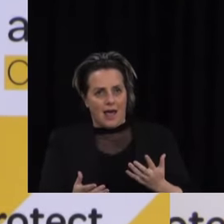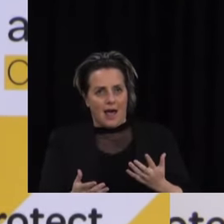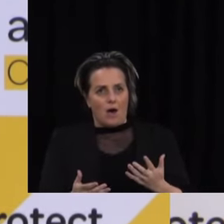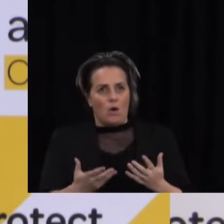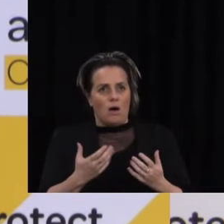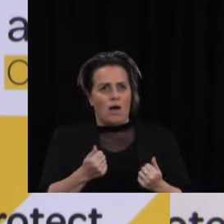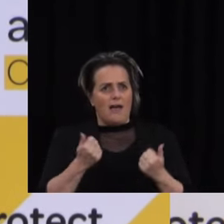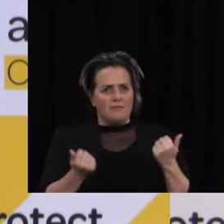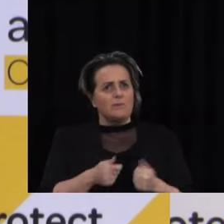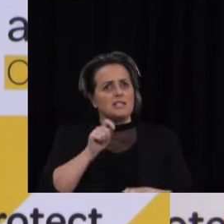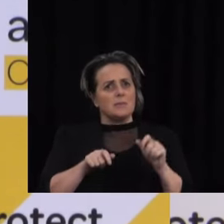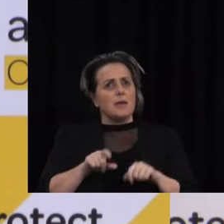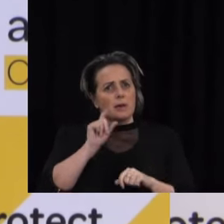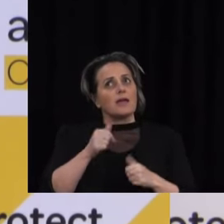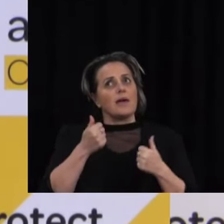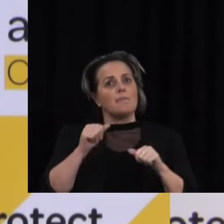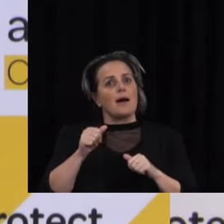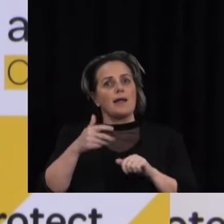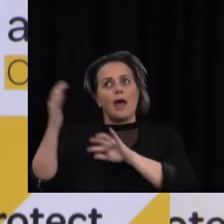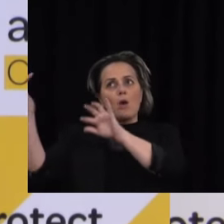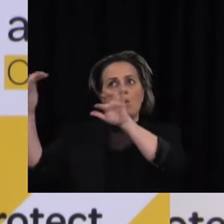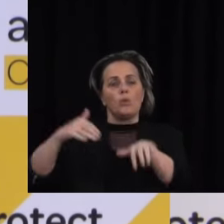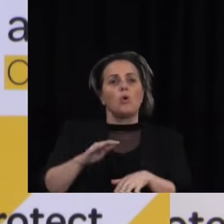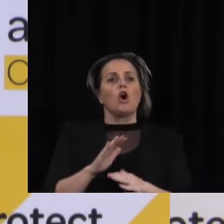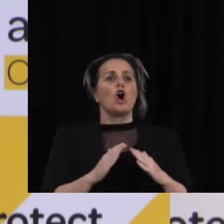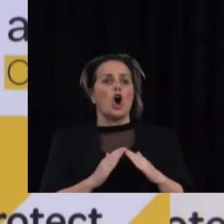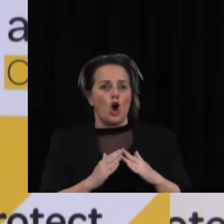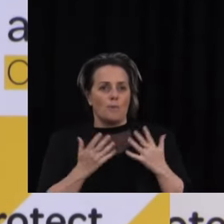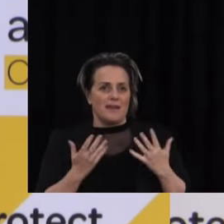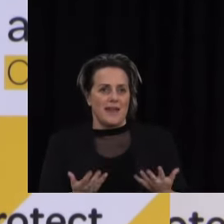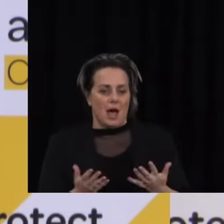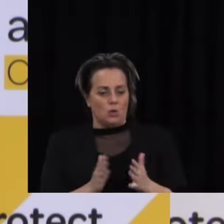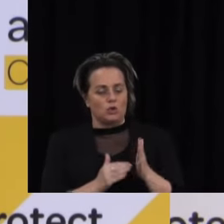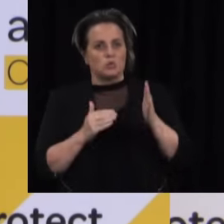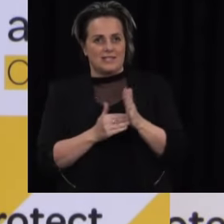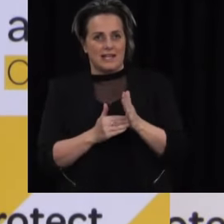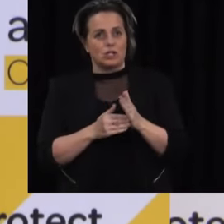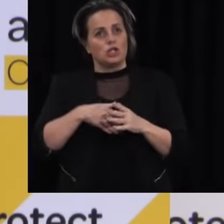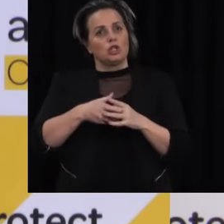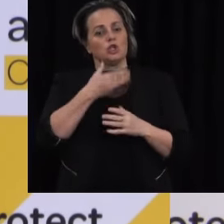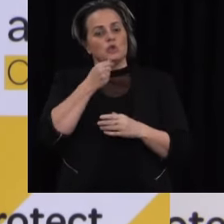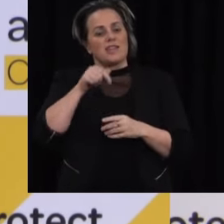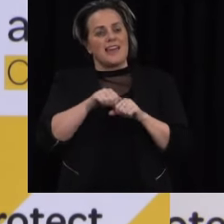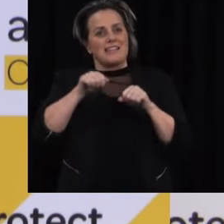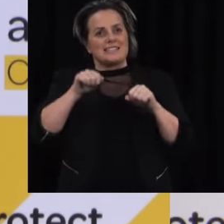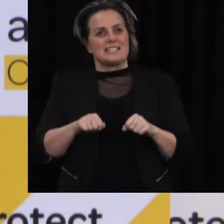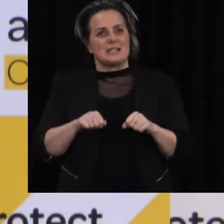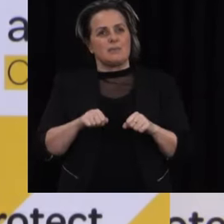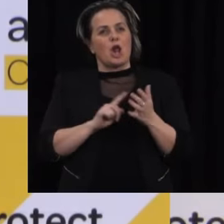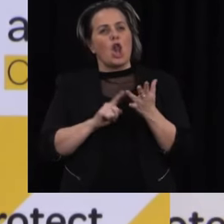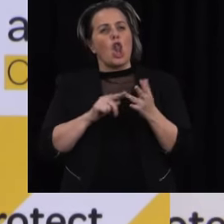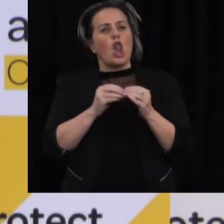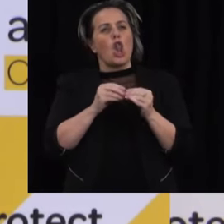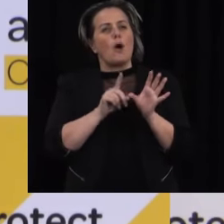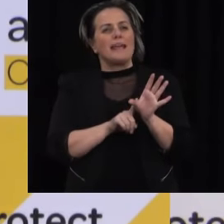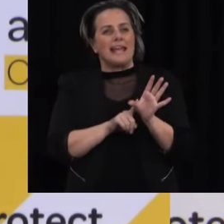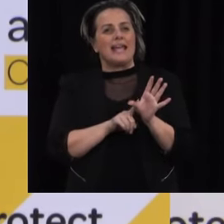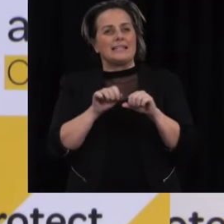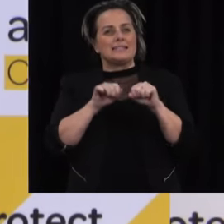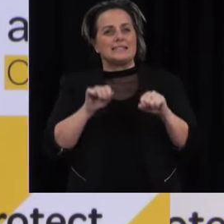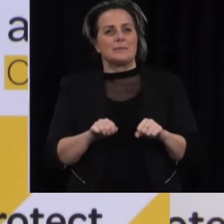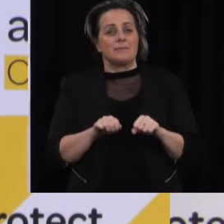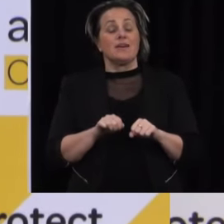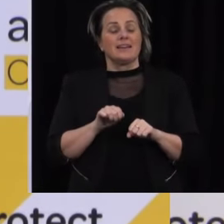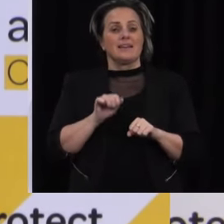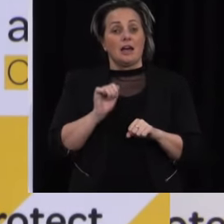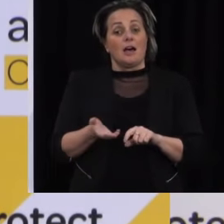a result of the two rounds of room allocations that we have done using the lobby system. It has taken the fastest finger,